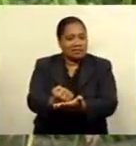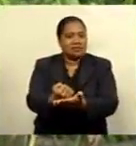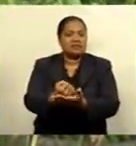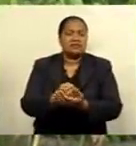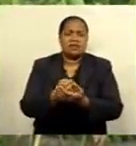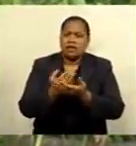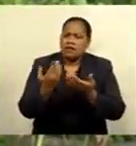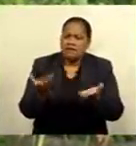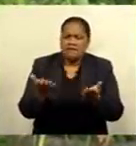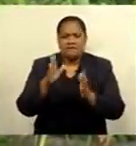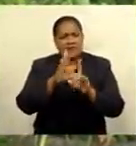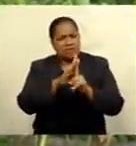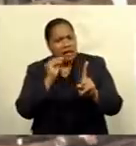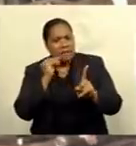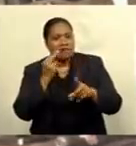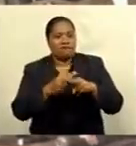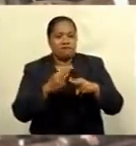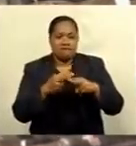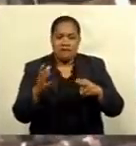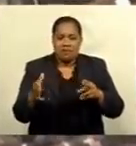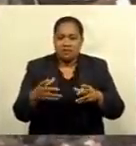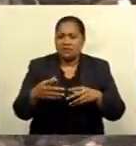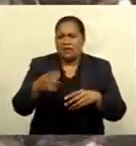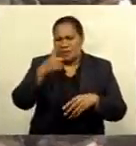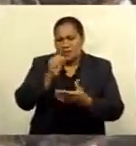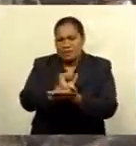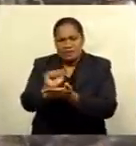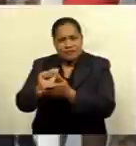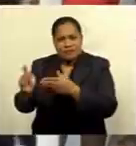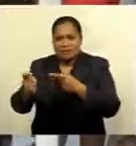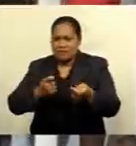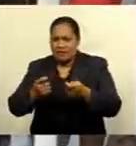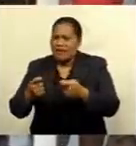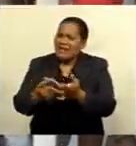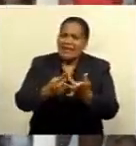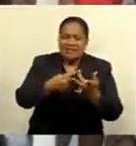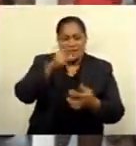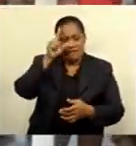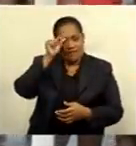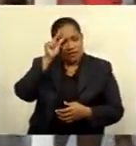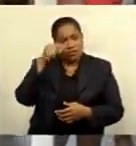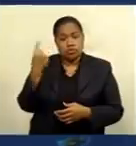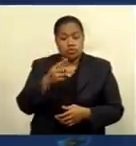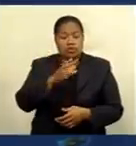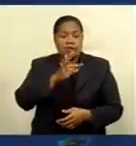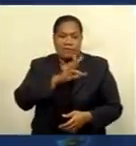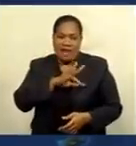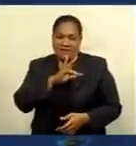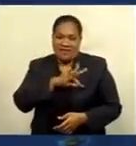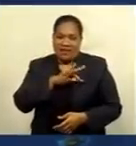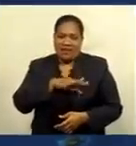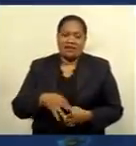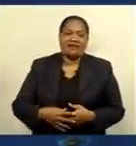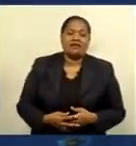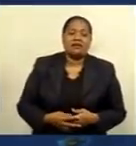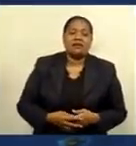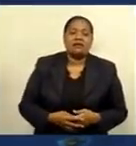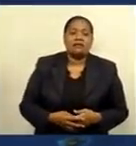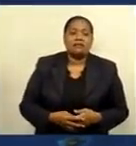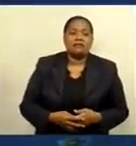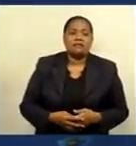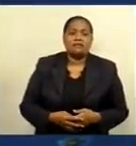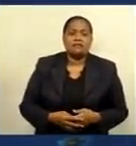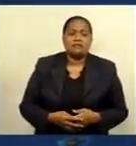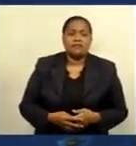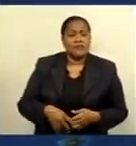examples of farmers, market vendors, and other ordinary Fijiians who have benefited. There are people